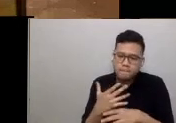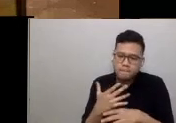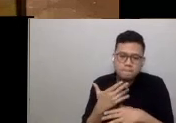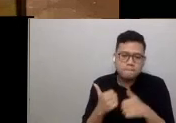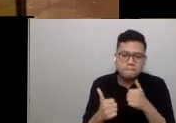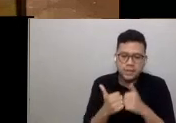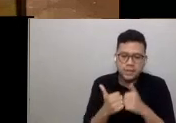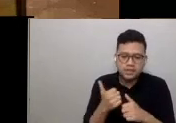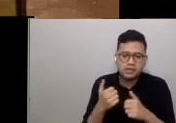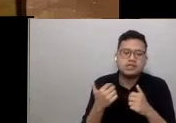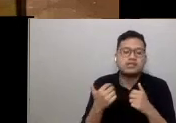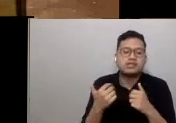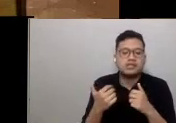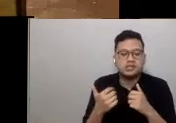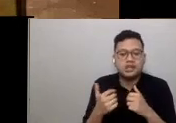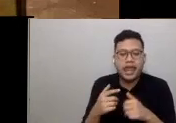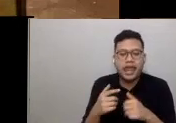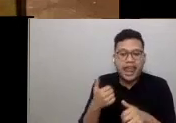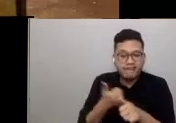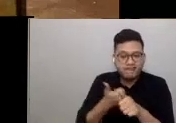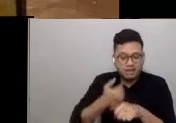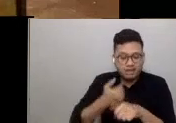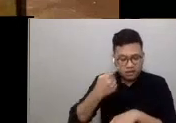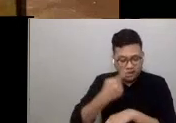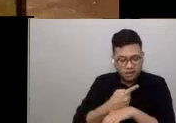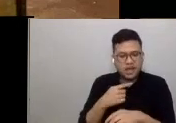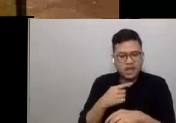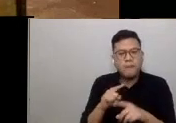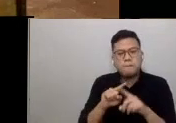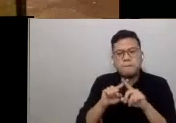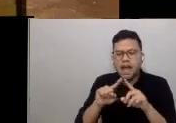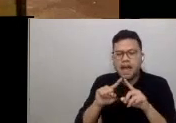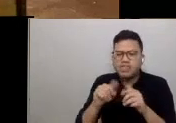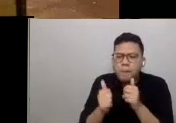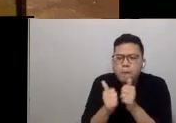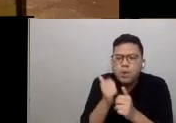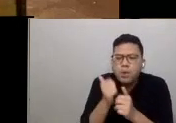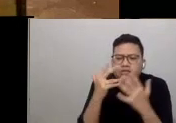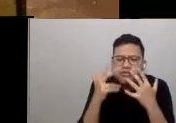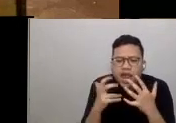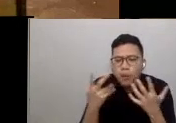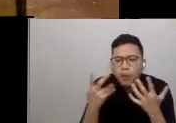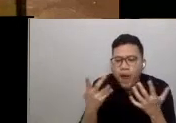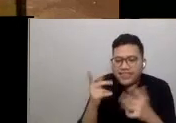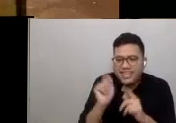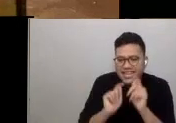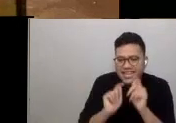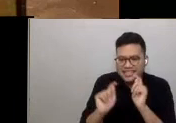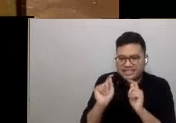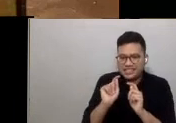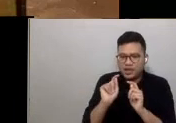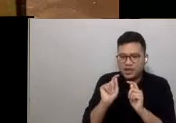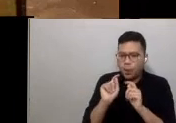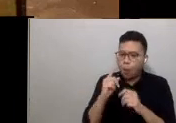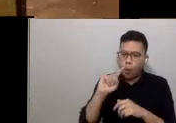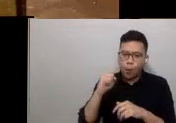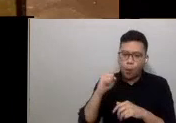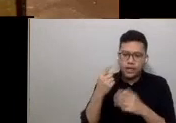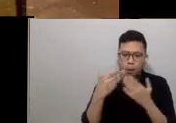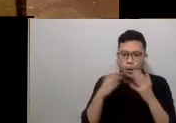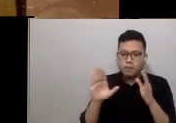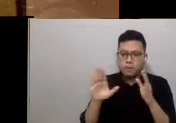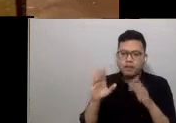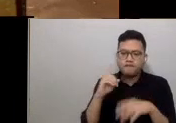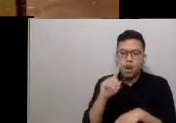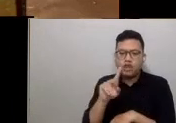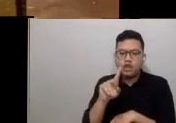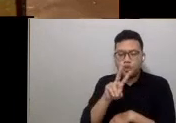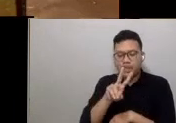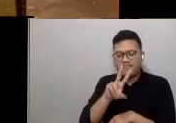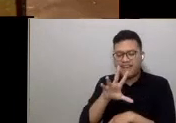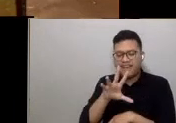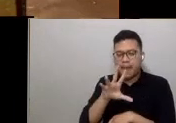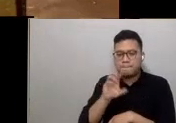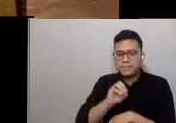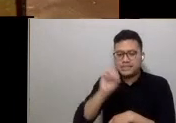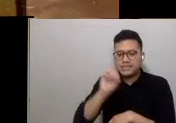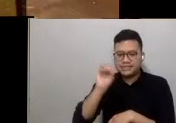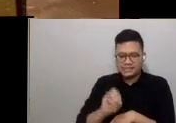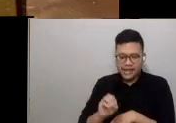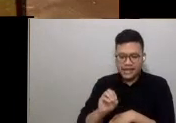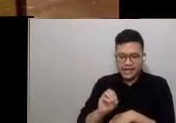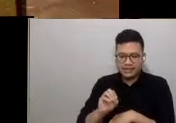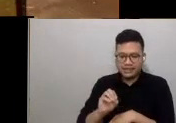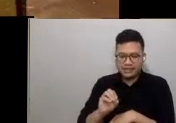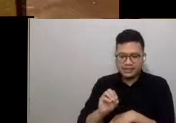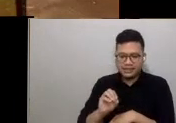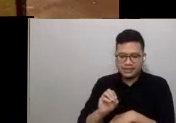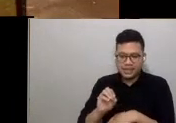the sadness can be most felt in the theatre, many of which have been forced to open at 25% of original occupancy. The need